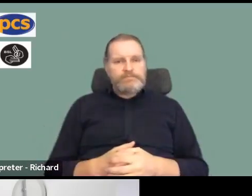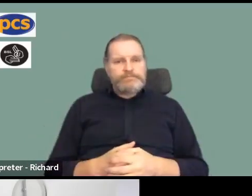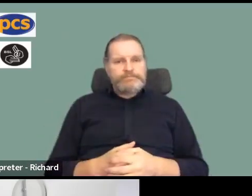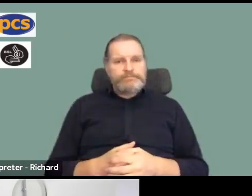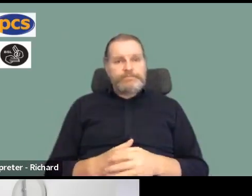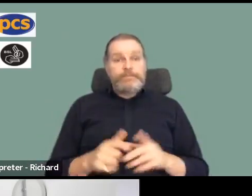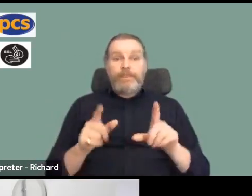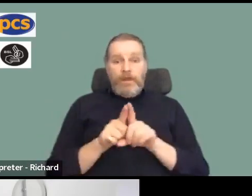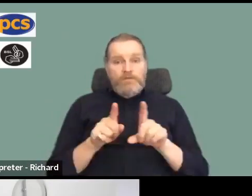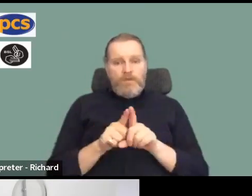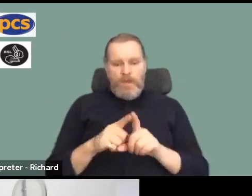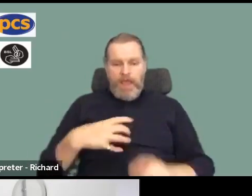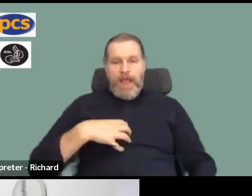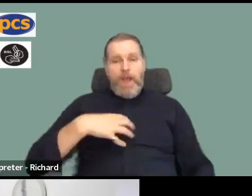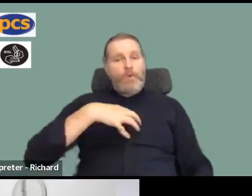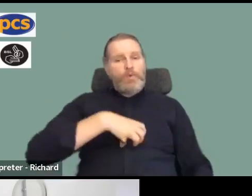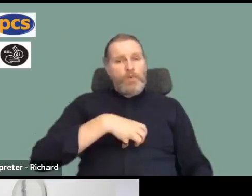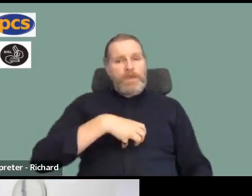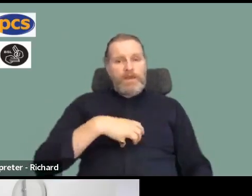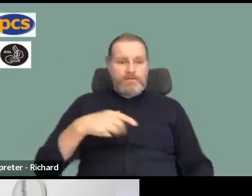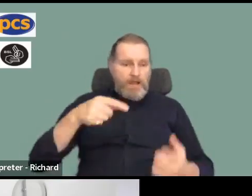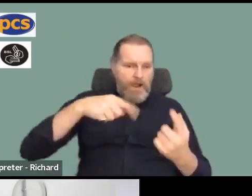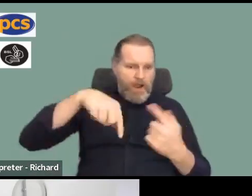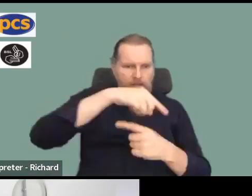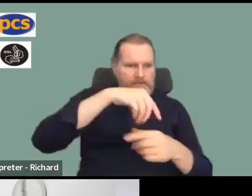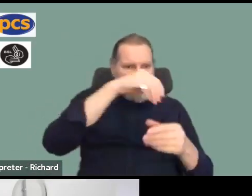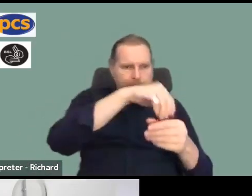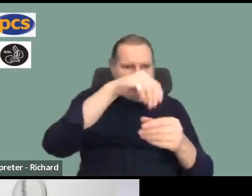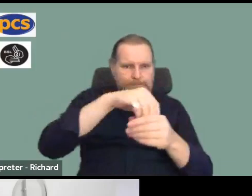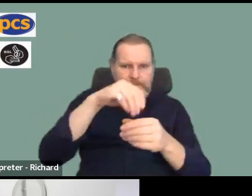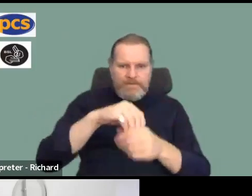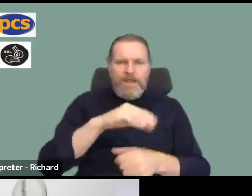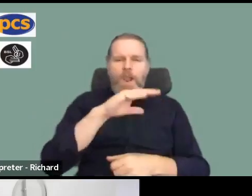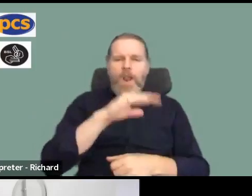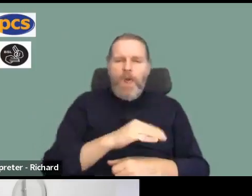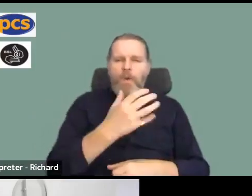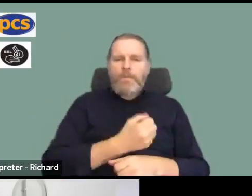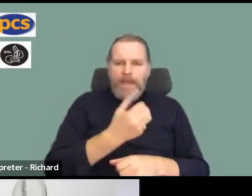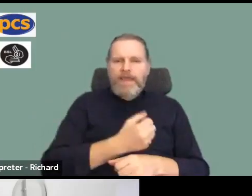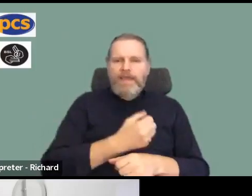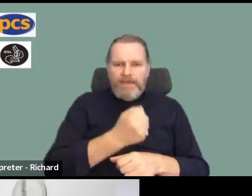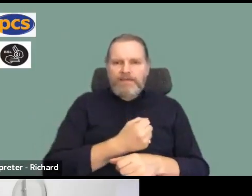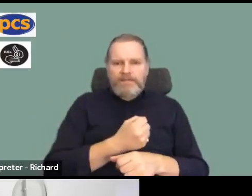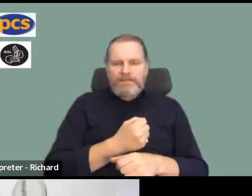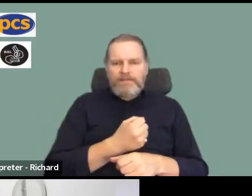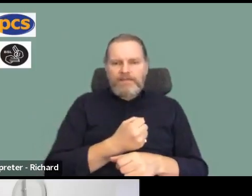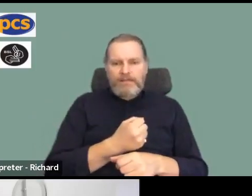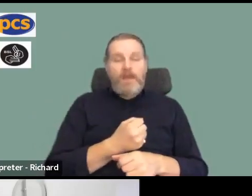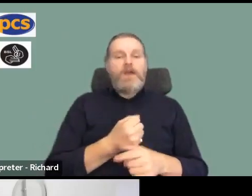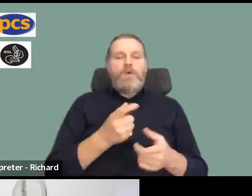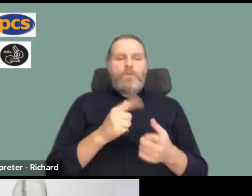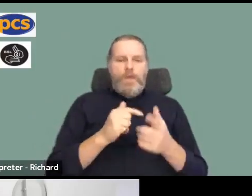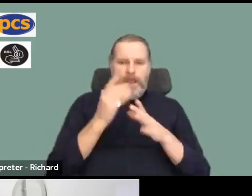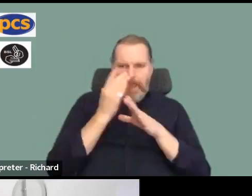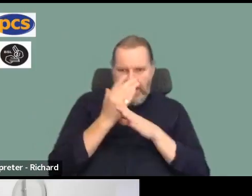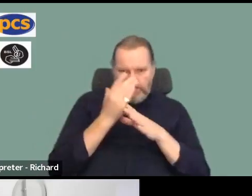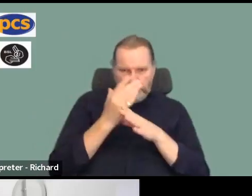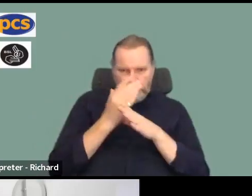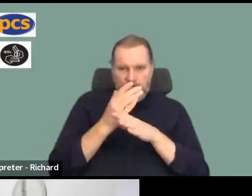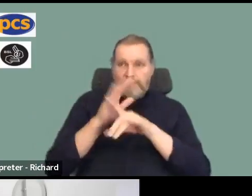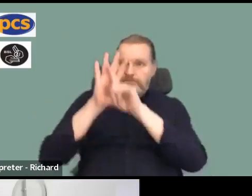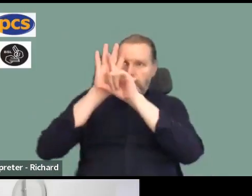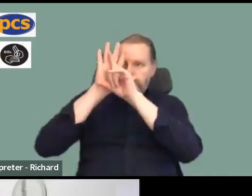have a union with a lot of low-paid members in, the action we want to take is designed to put the maximum amount of pressure on.